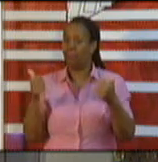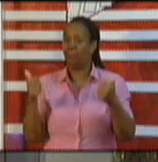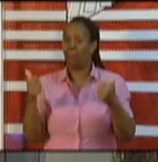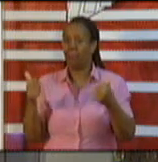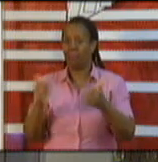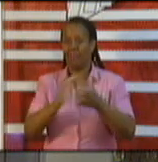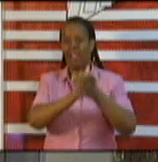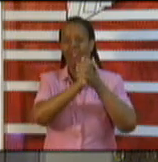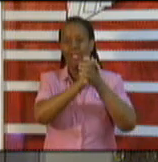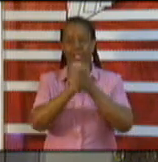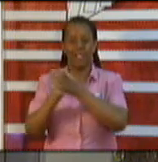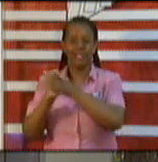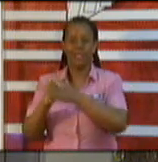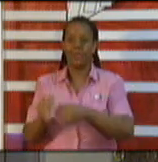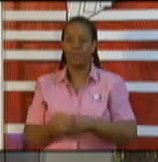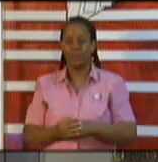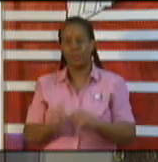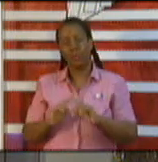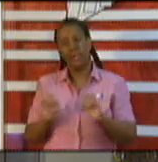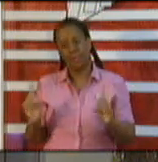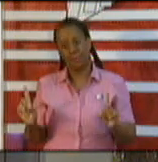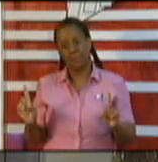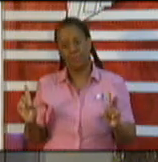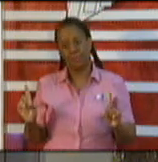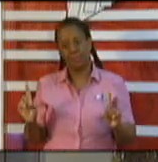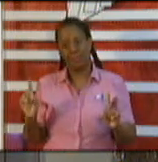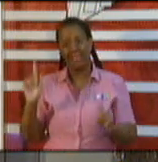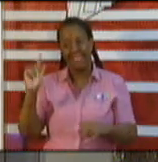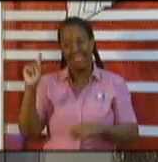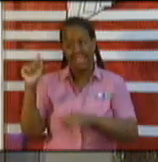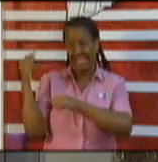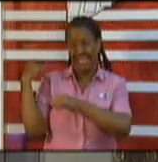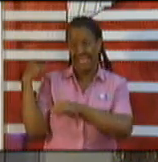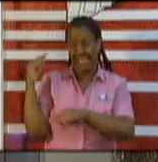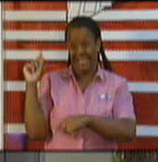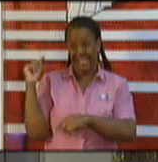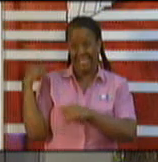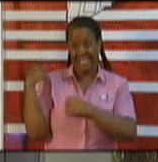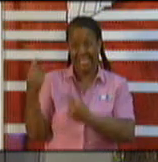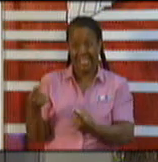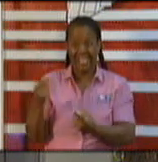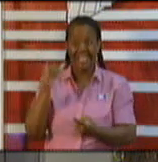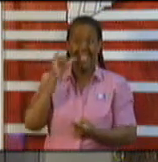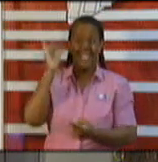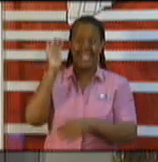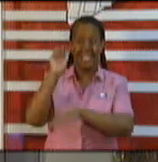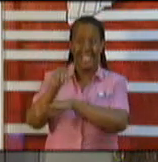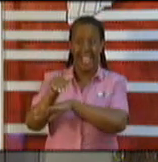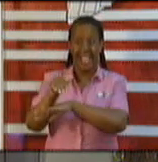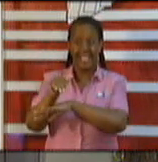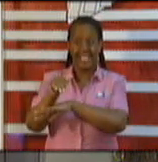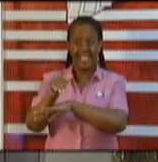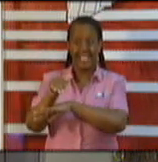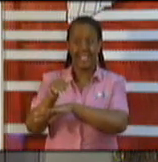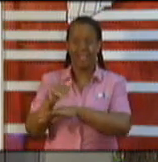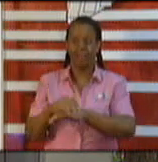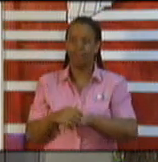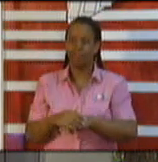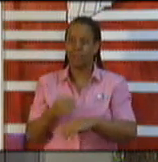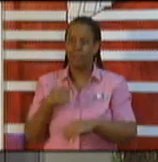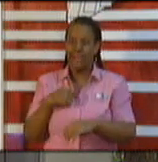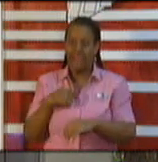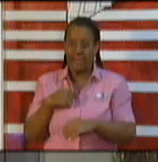So, between Saturday and last night, both Minister Young, myself, and I dare say the Honourable Prime Minister,